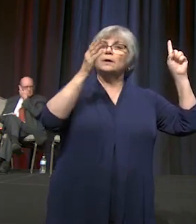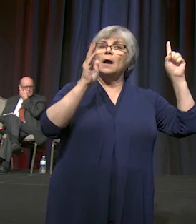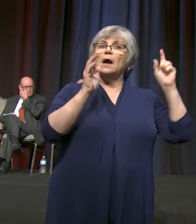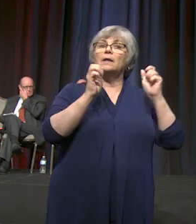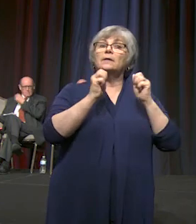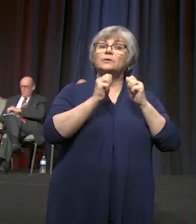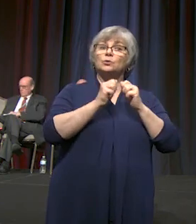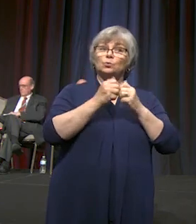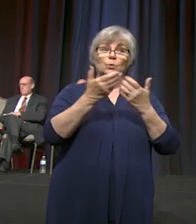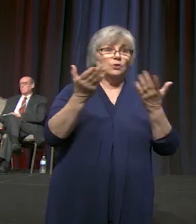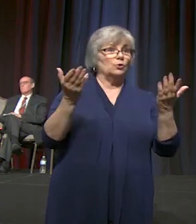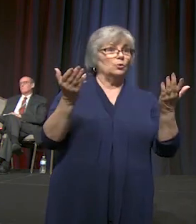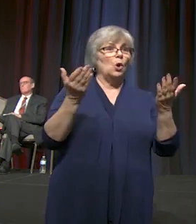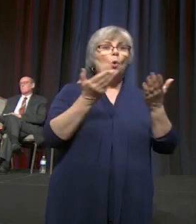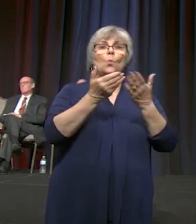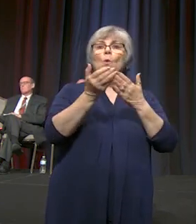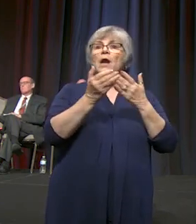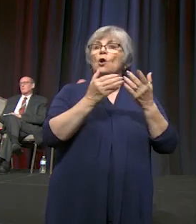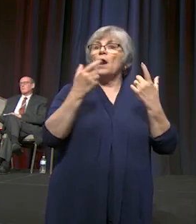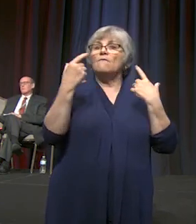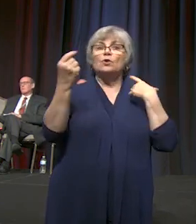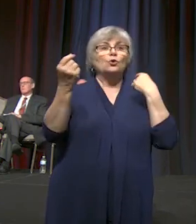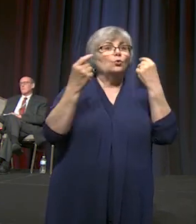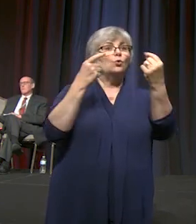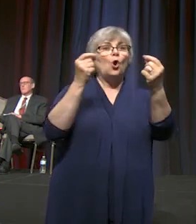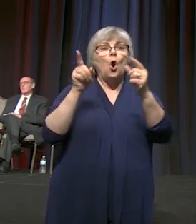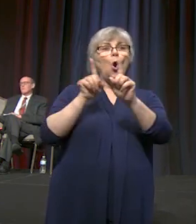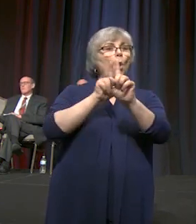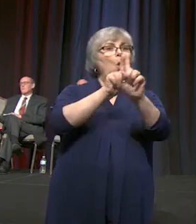wherever you go.